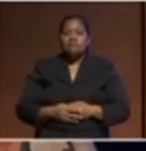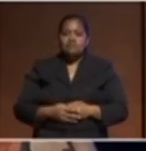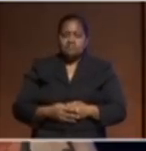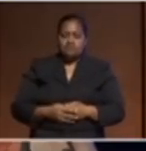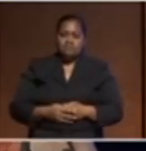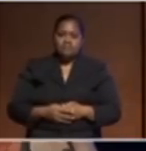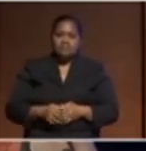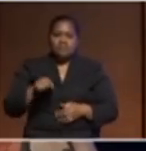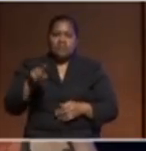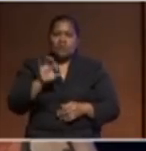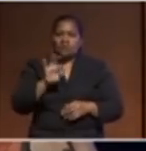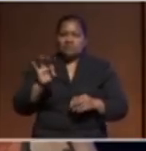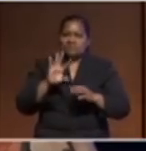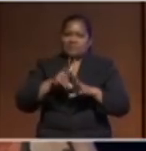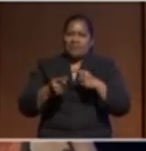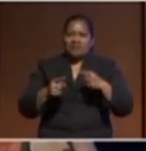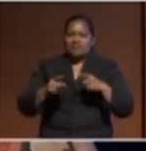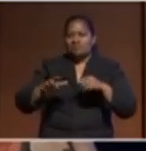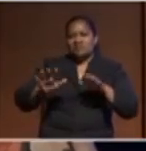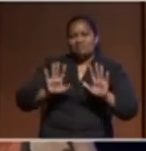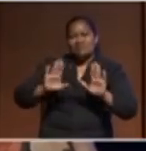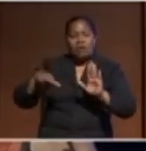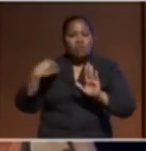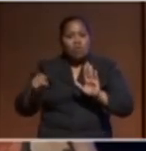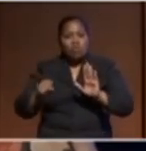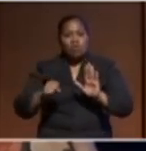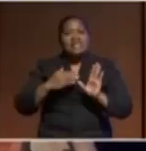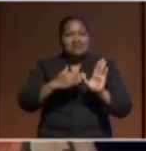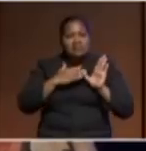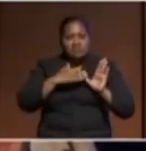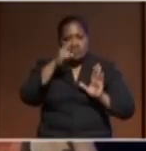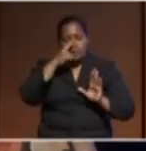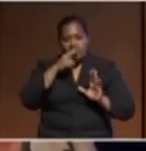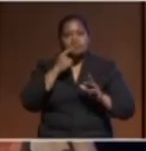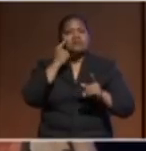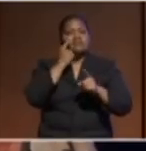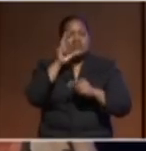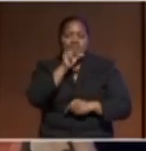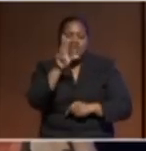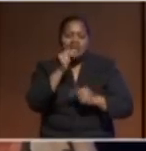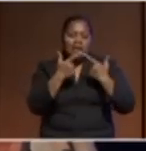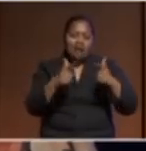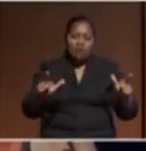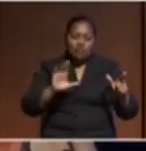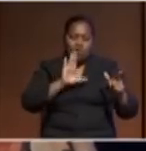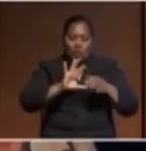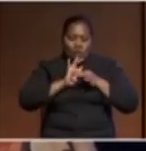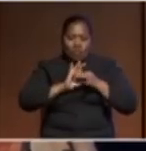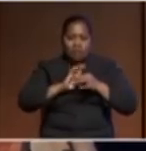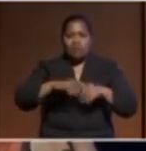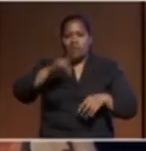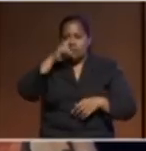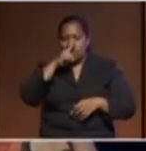performed that was indigenous people speaking the language of indigenous people in dance